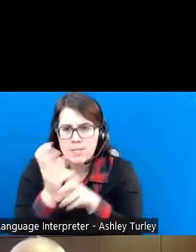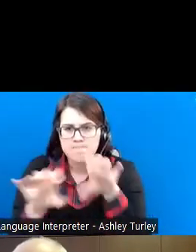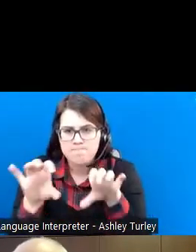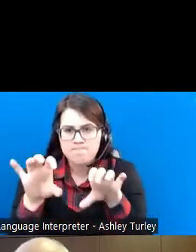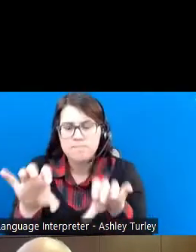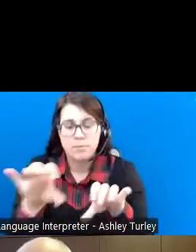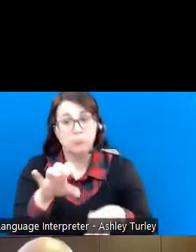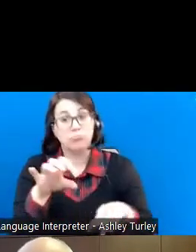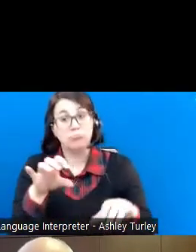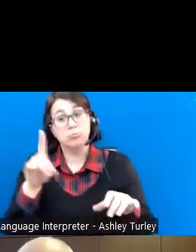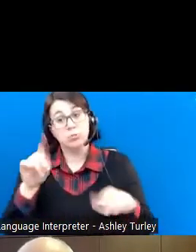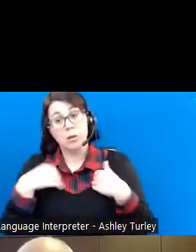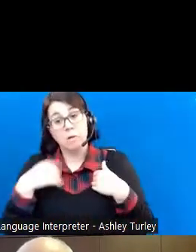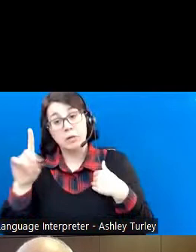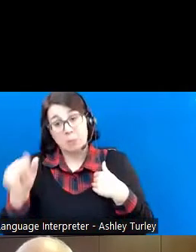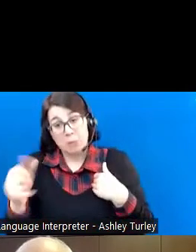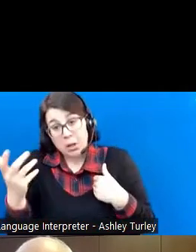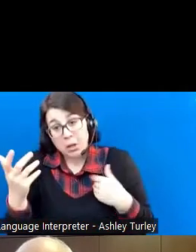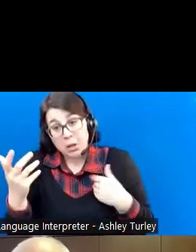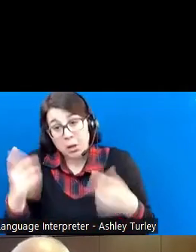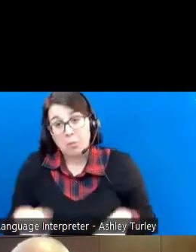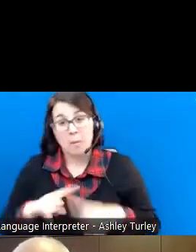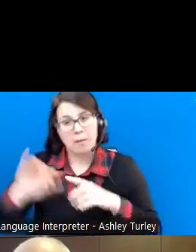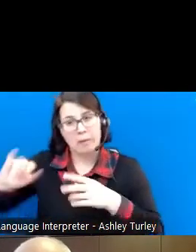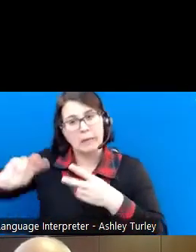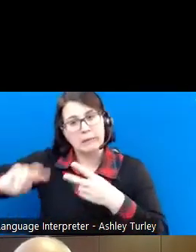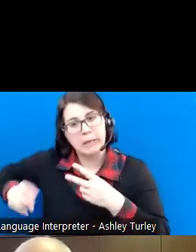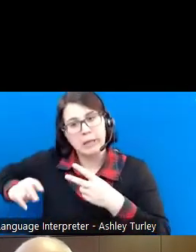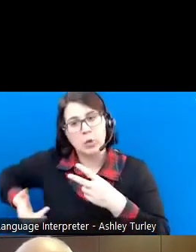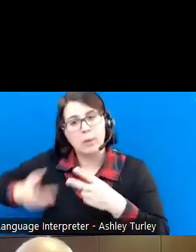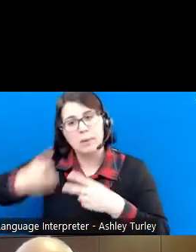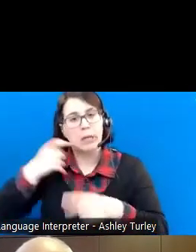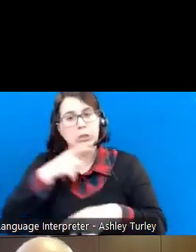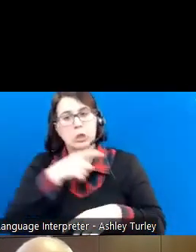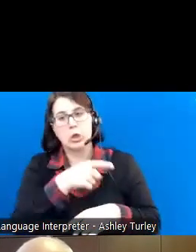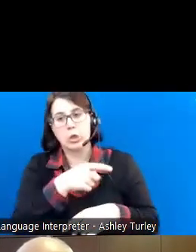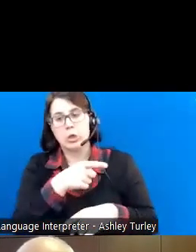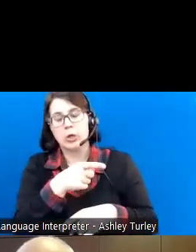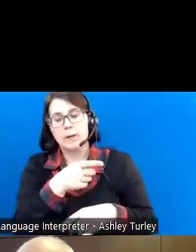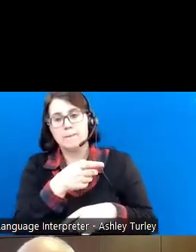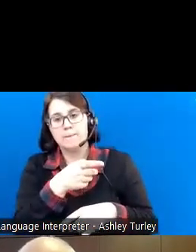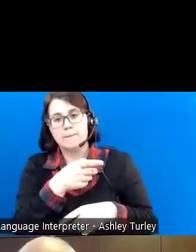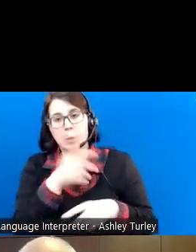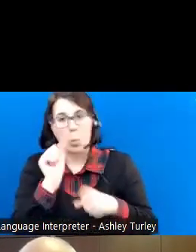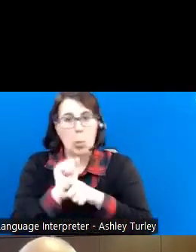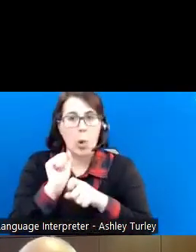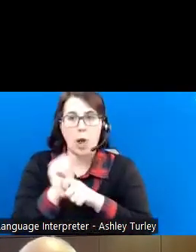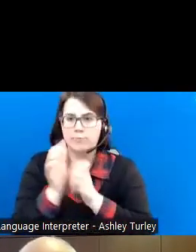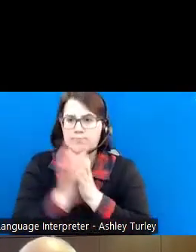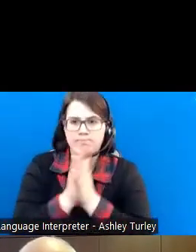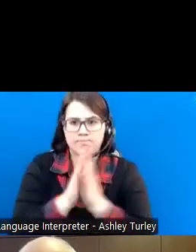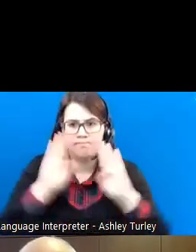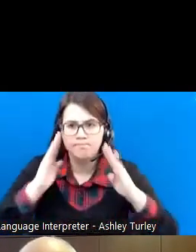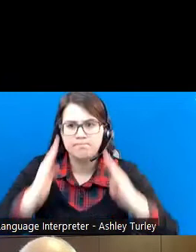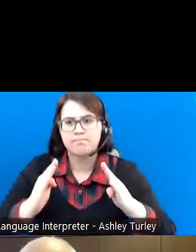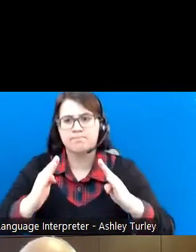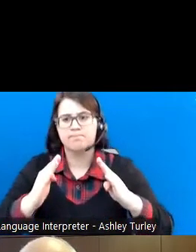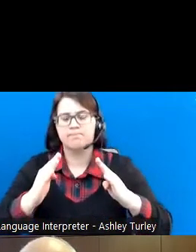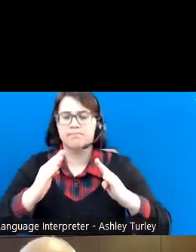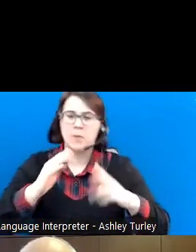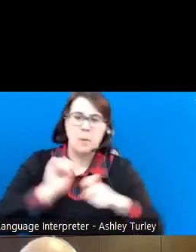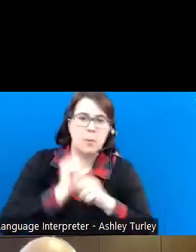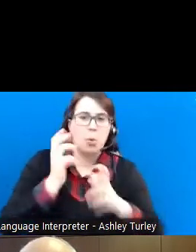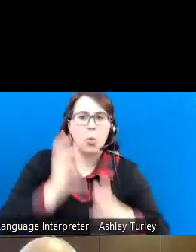have a disability, but that's pretty secondary to her work ethic and the kind of employee that she makes.